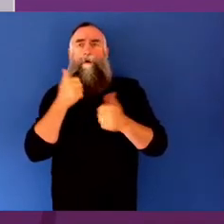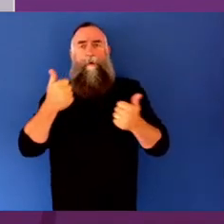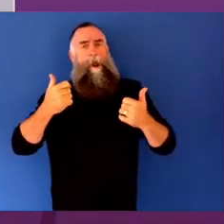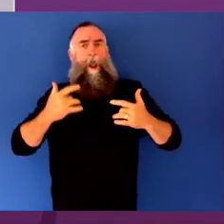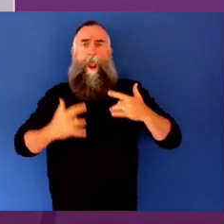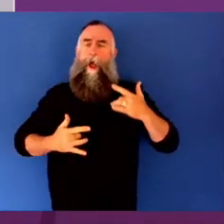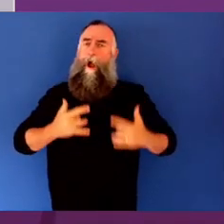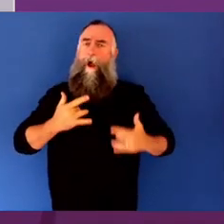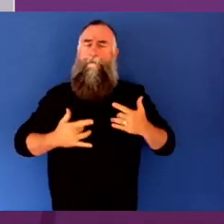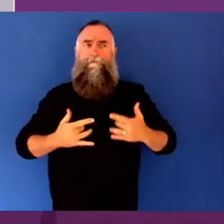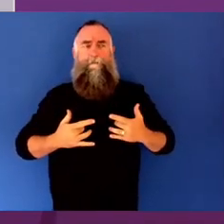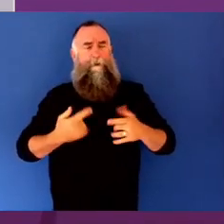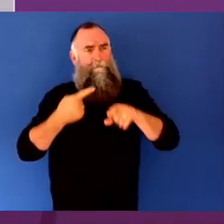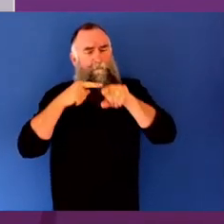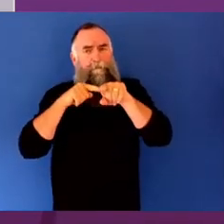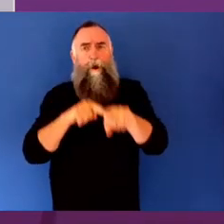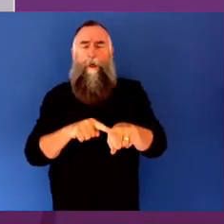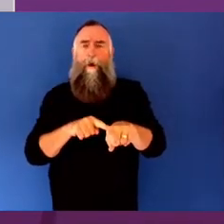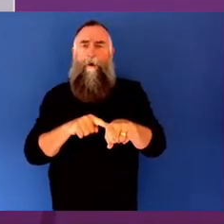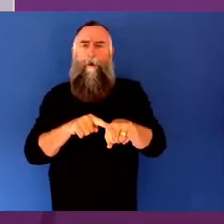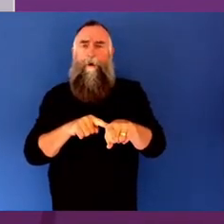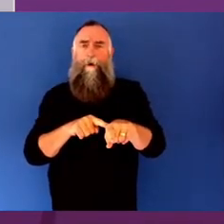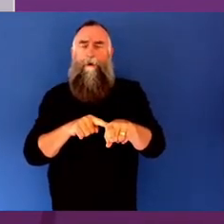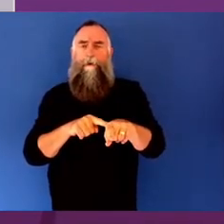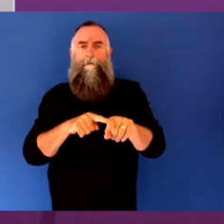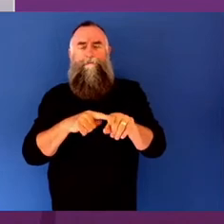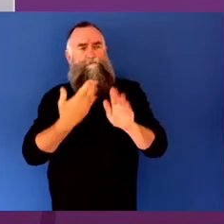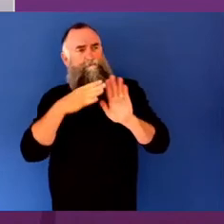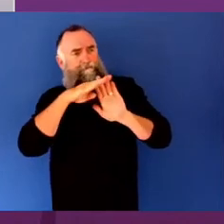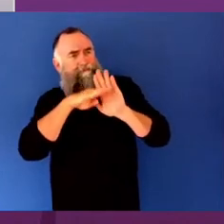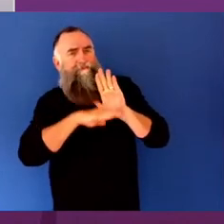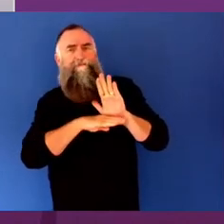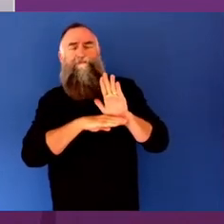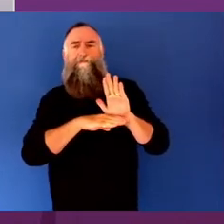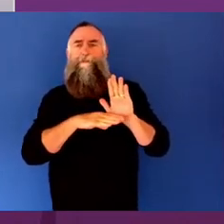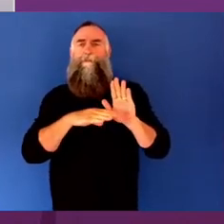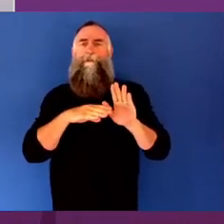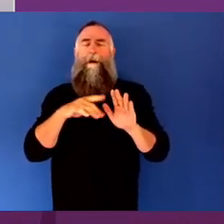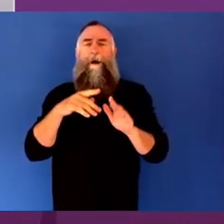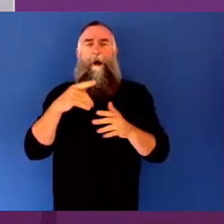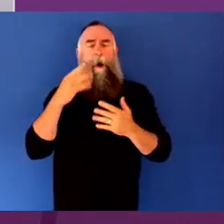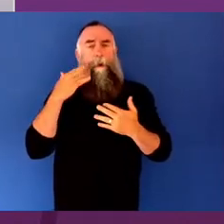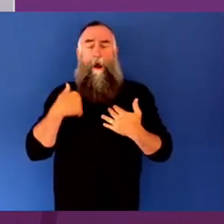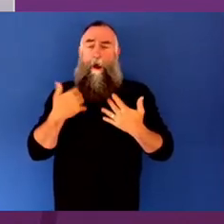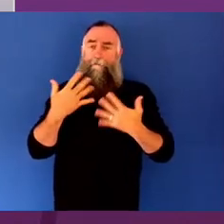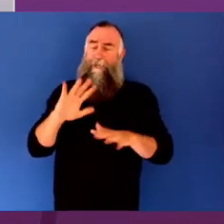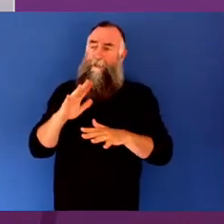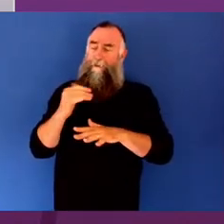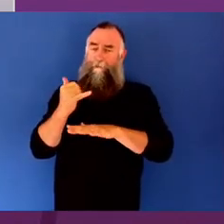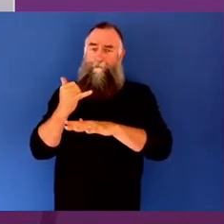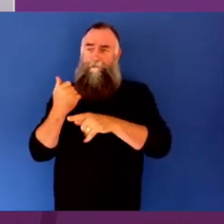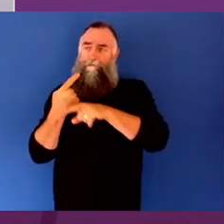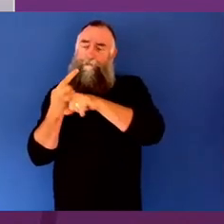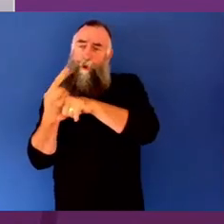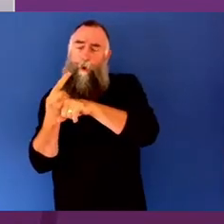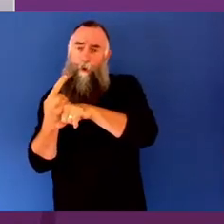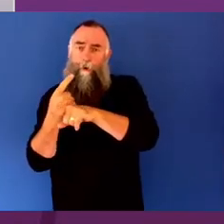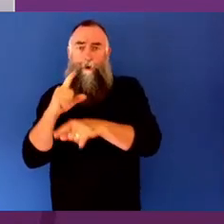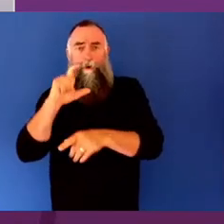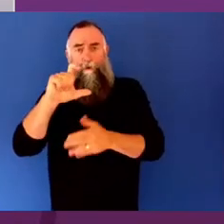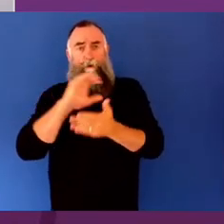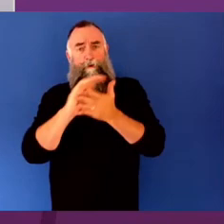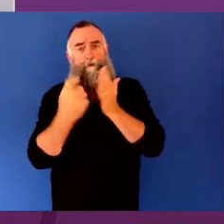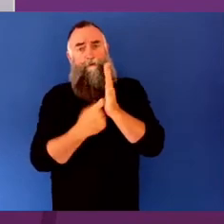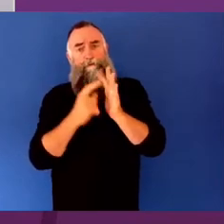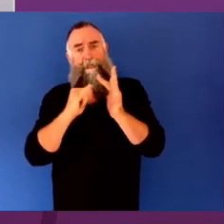If I might say, when I first spoke to Christine, I was calling to try and persuade her to be part of